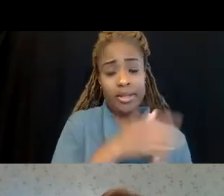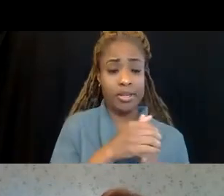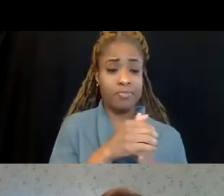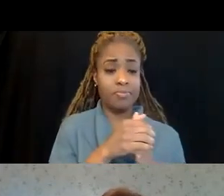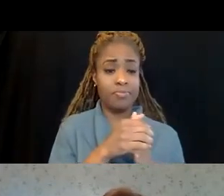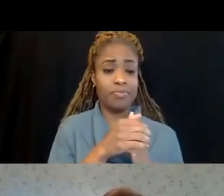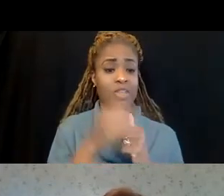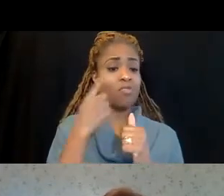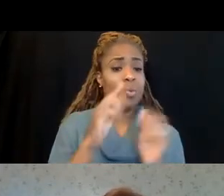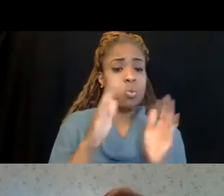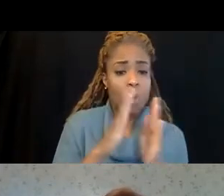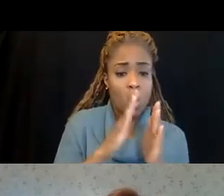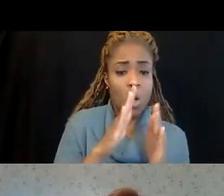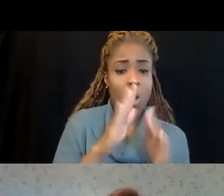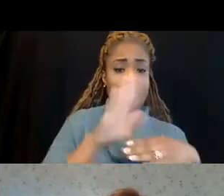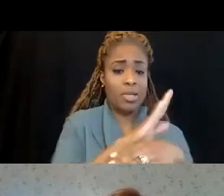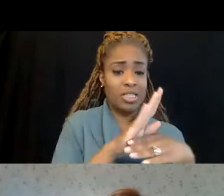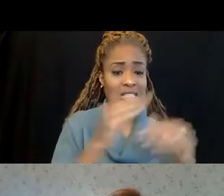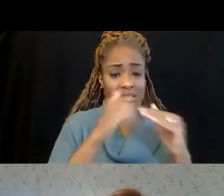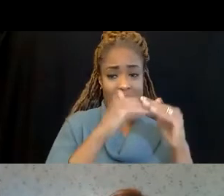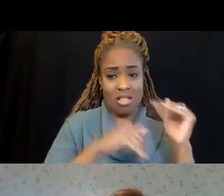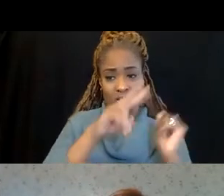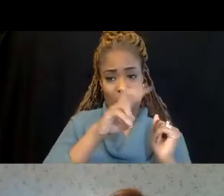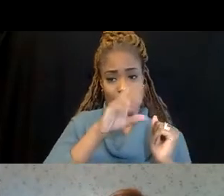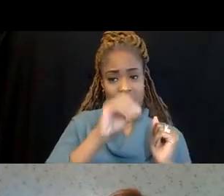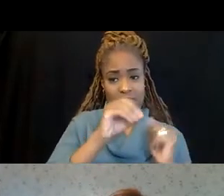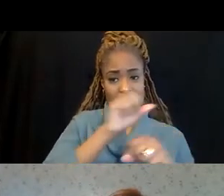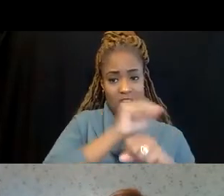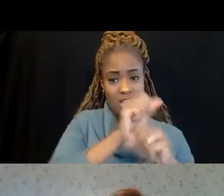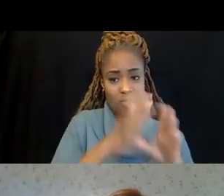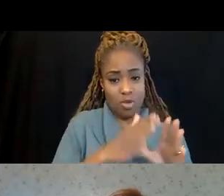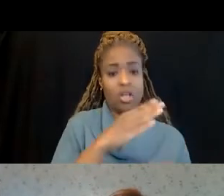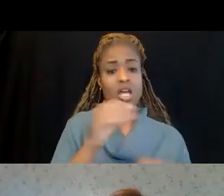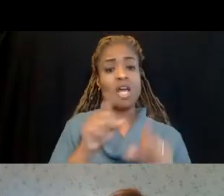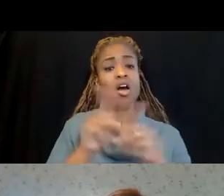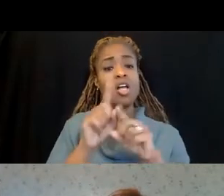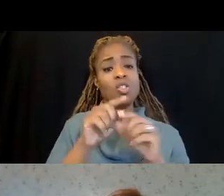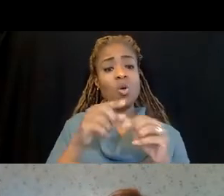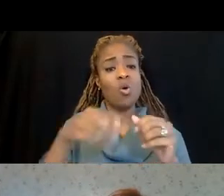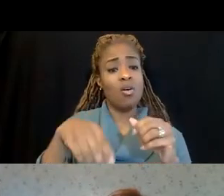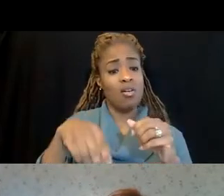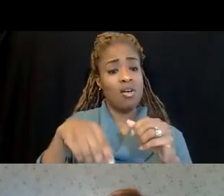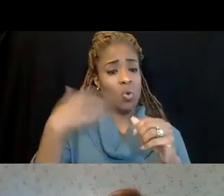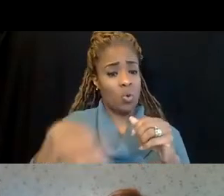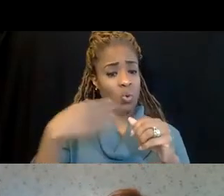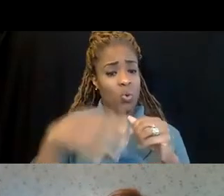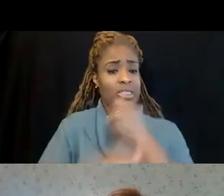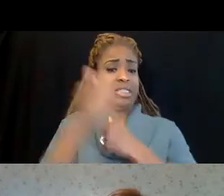for small employers, less than 250 employees in high hazard industries like construction.